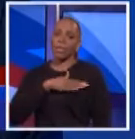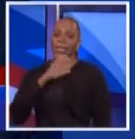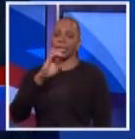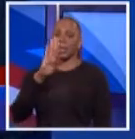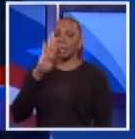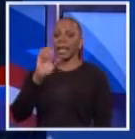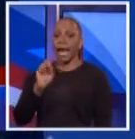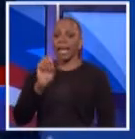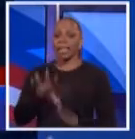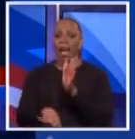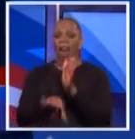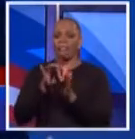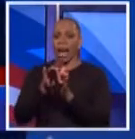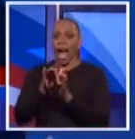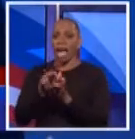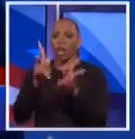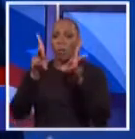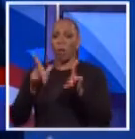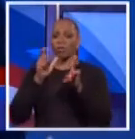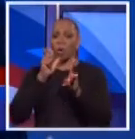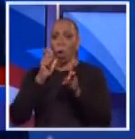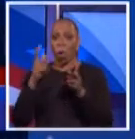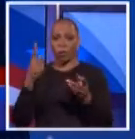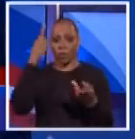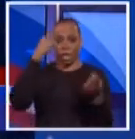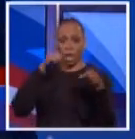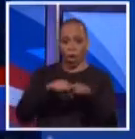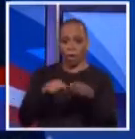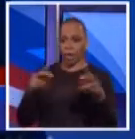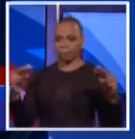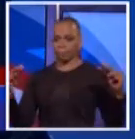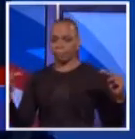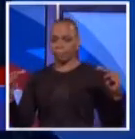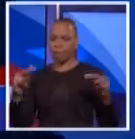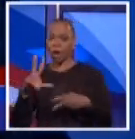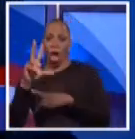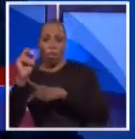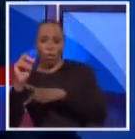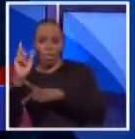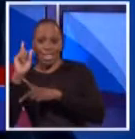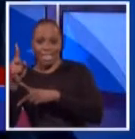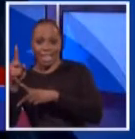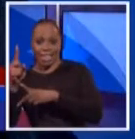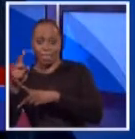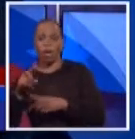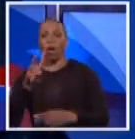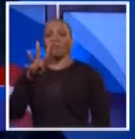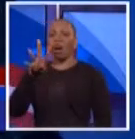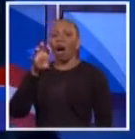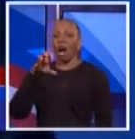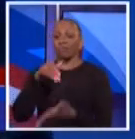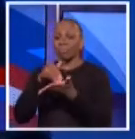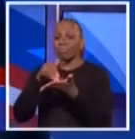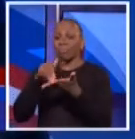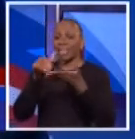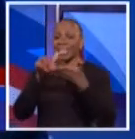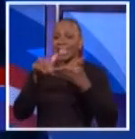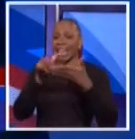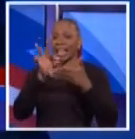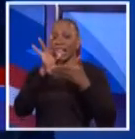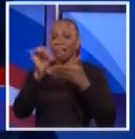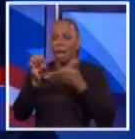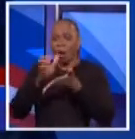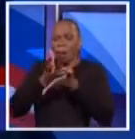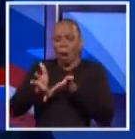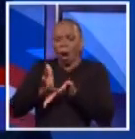Time Warner, find a mediator who can help you bridge this chasm. Mr. Spitzer, you have 30 seconds left. I will tell you, $400 million in fees is being wasted rich